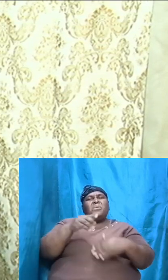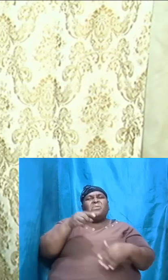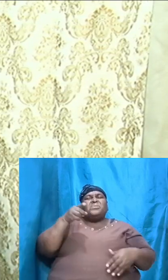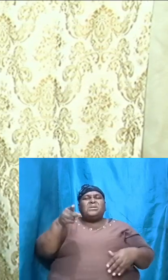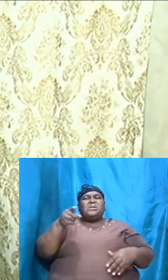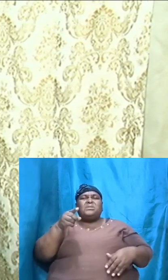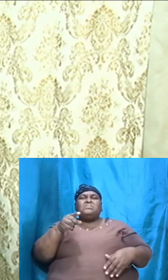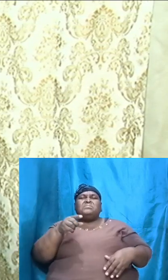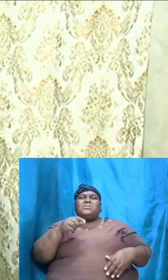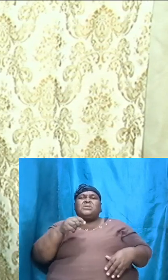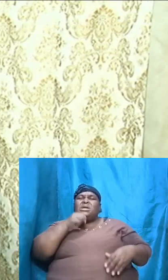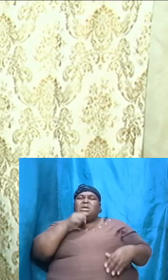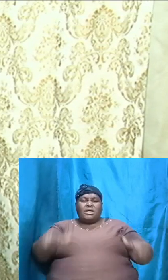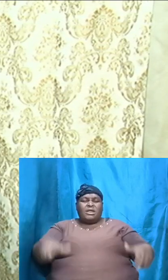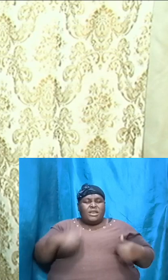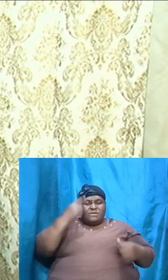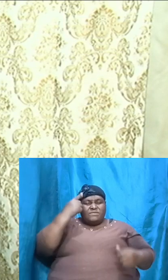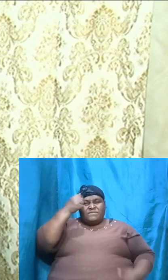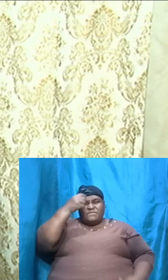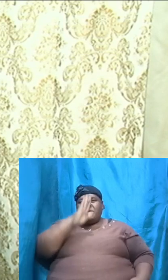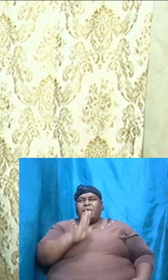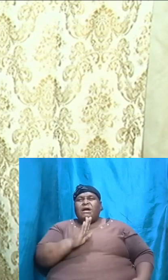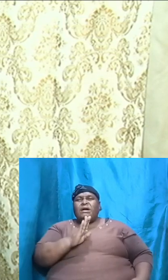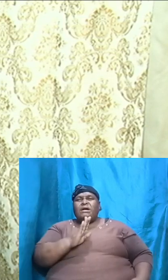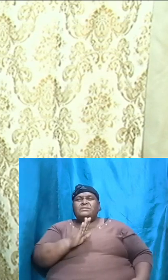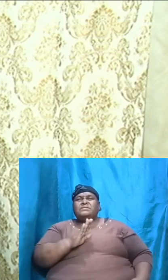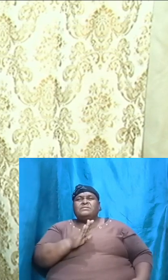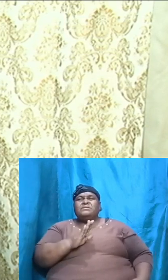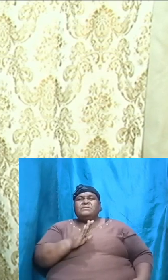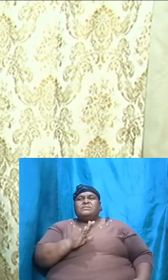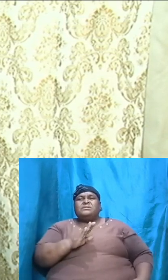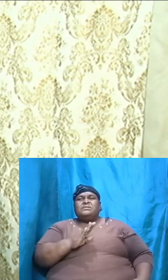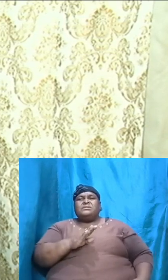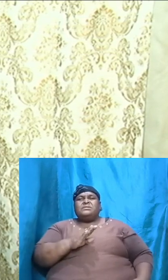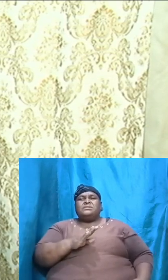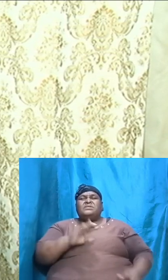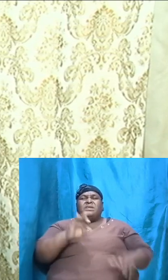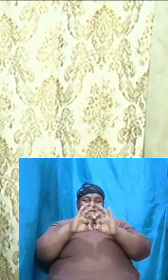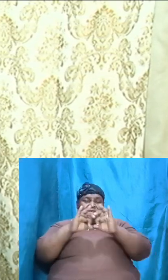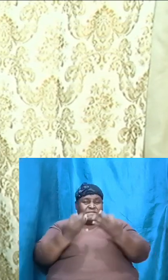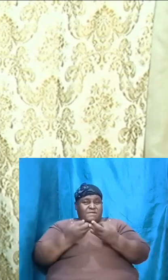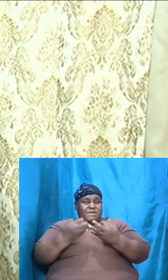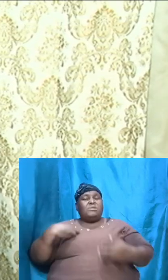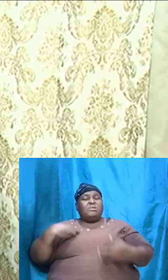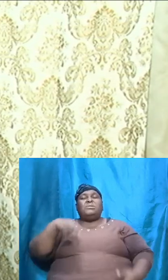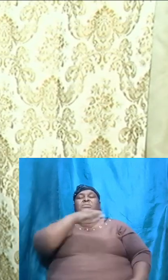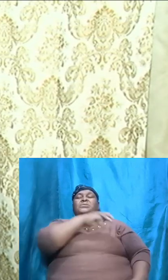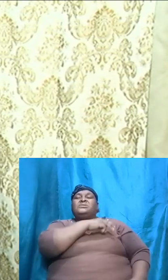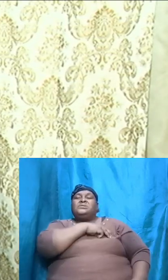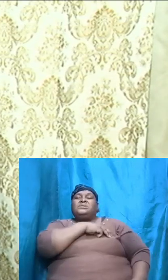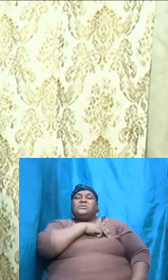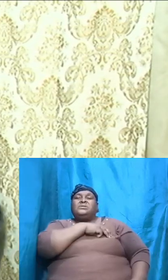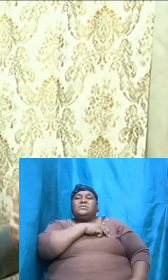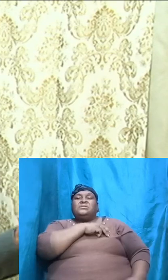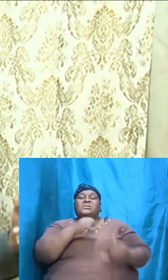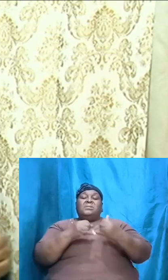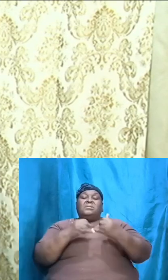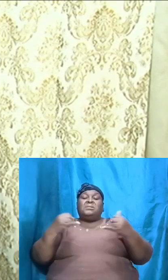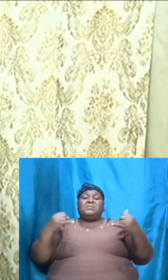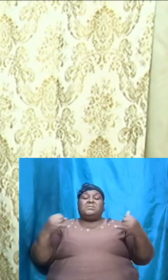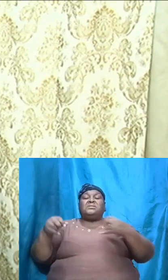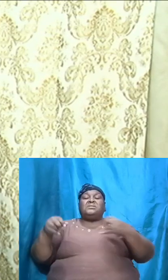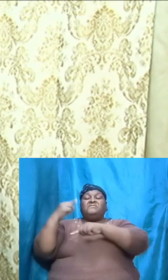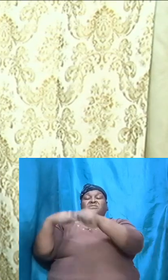because it was the lineage at the time of Seth and the lineage